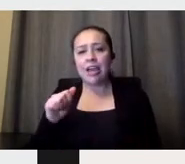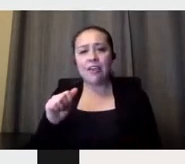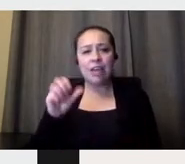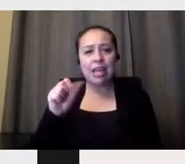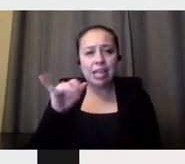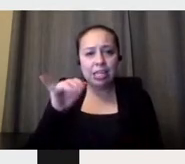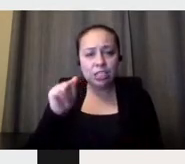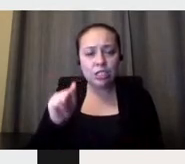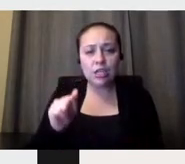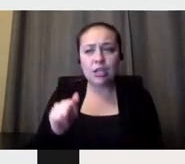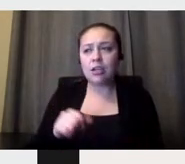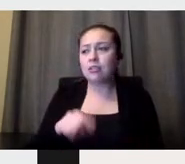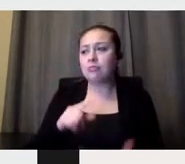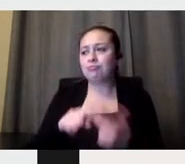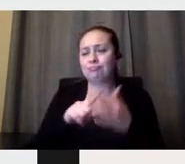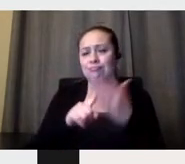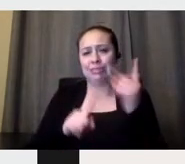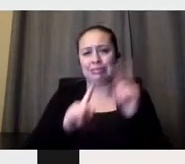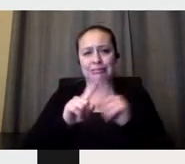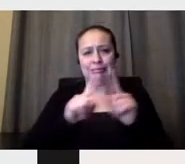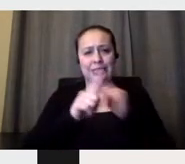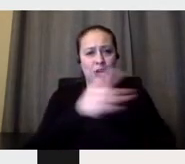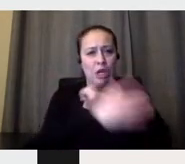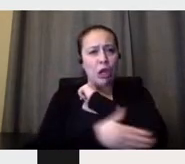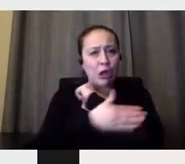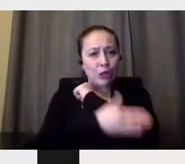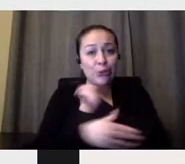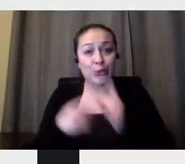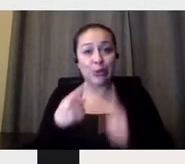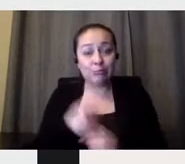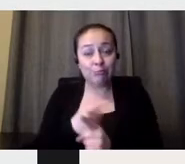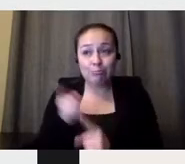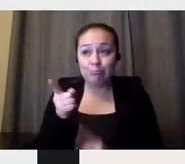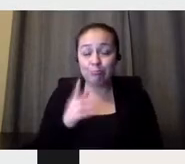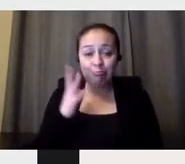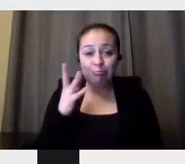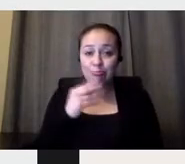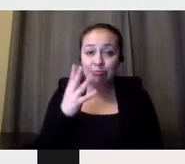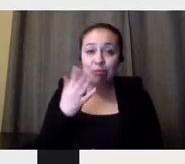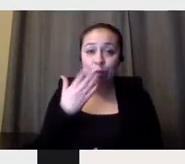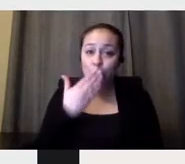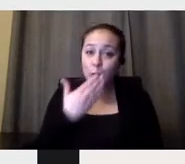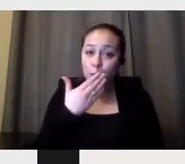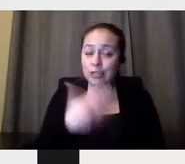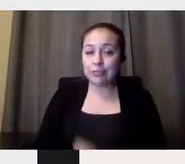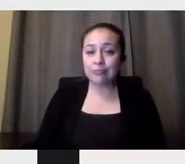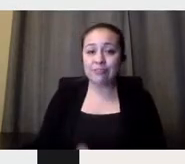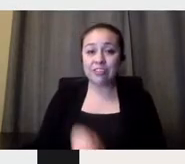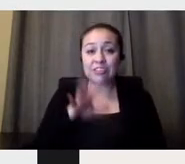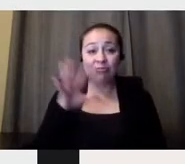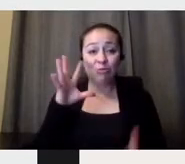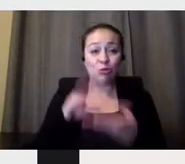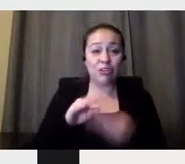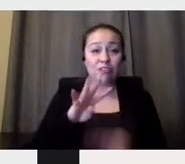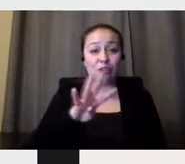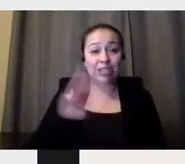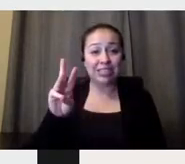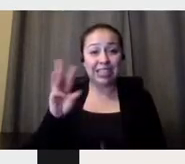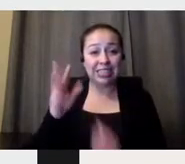as well. So this is pretty good. 46 countries is a lot.